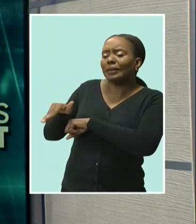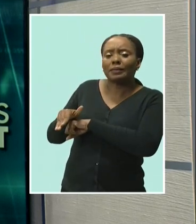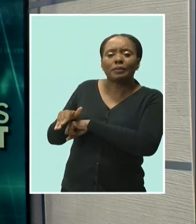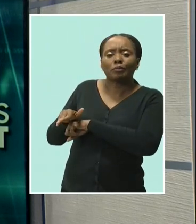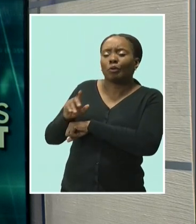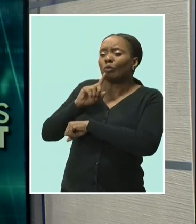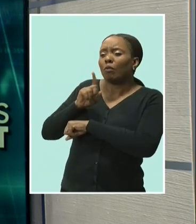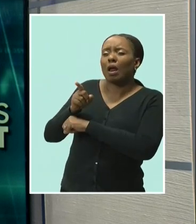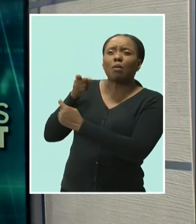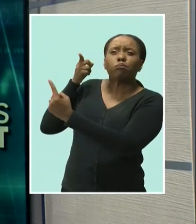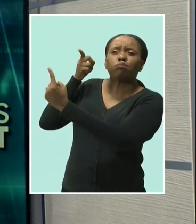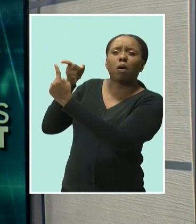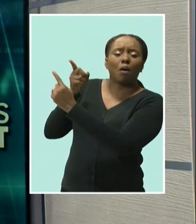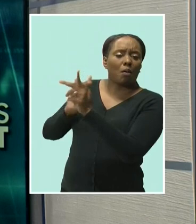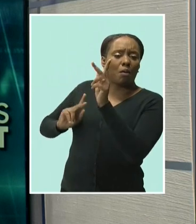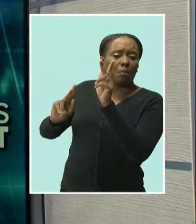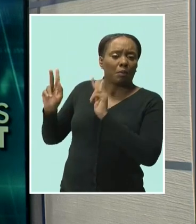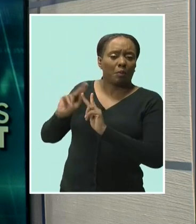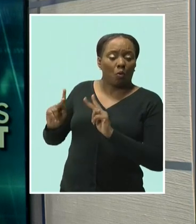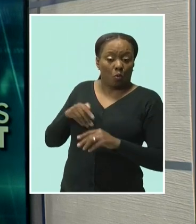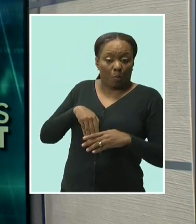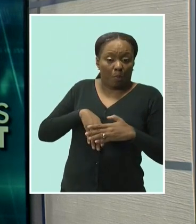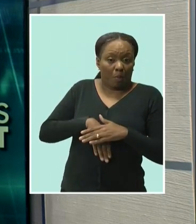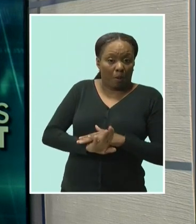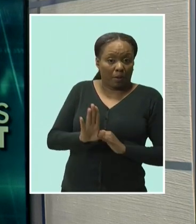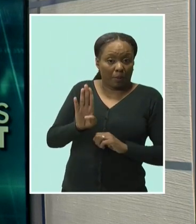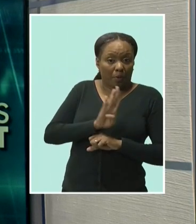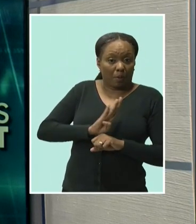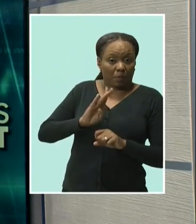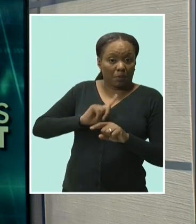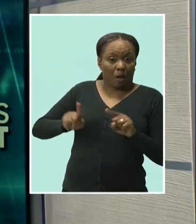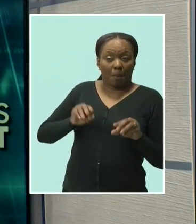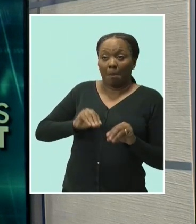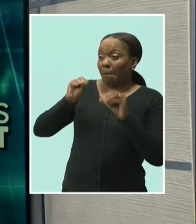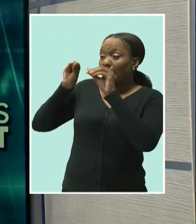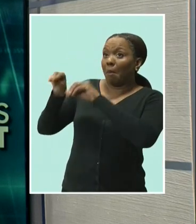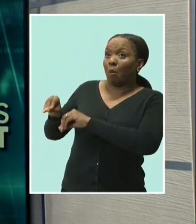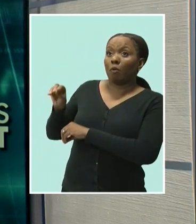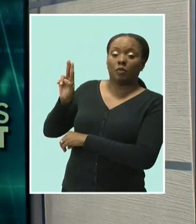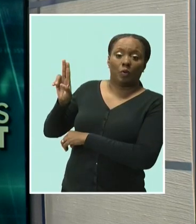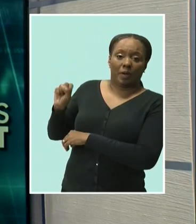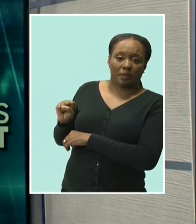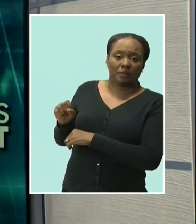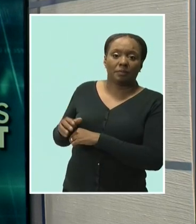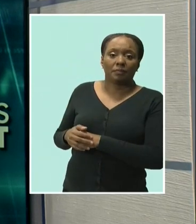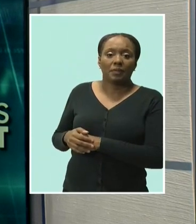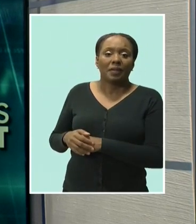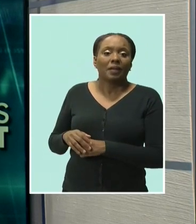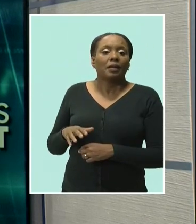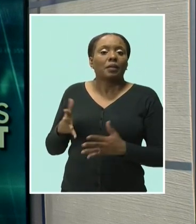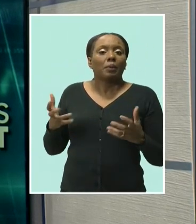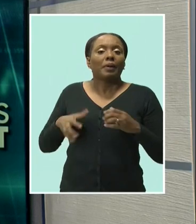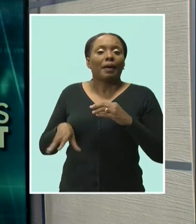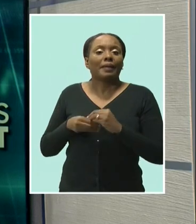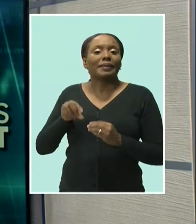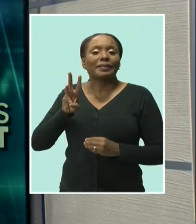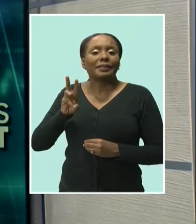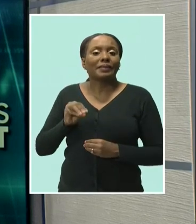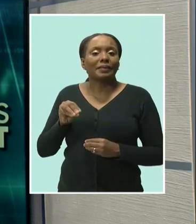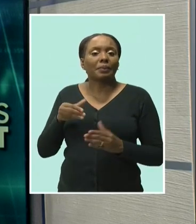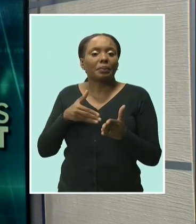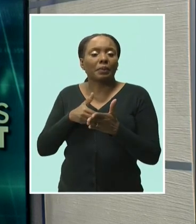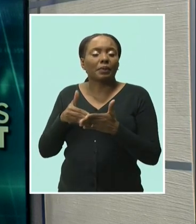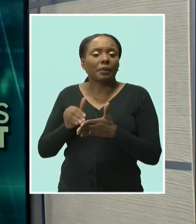in the Ministry of Foreign Trade, Sandra Husbands, says to add to the $60 million of value in exports currently being achieved,